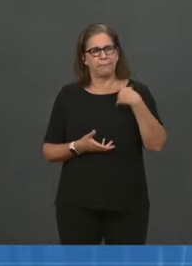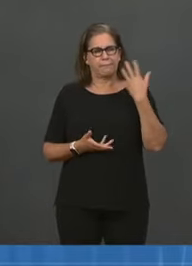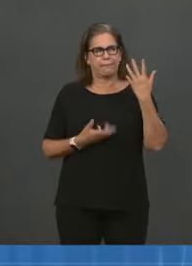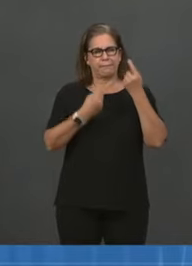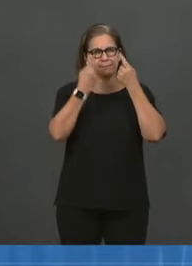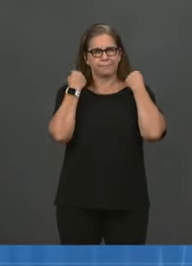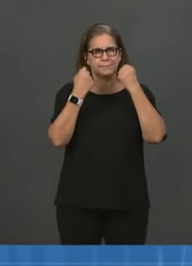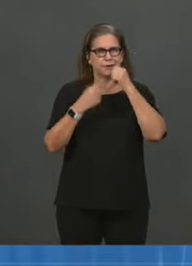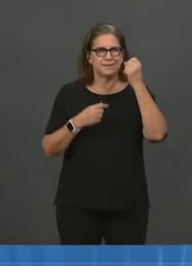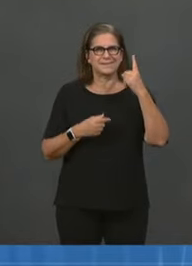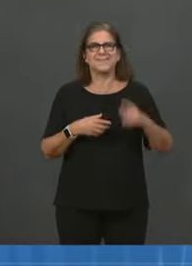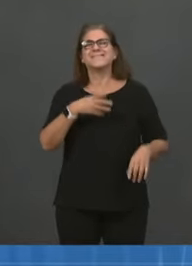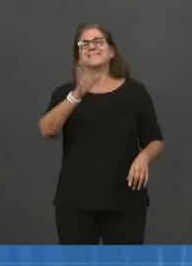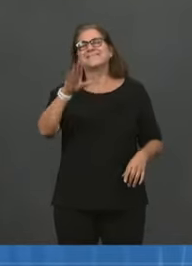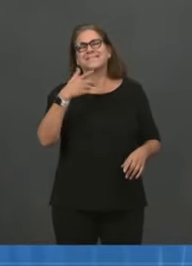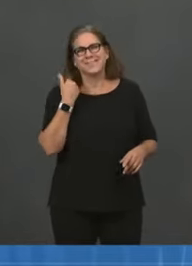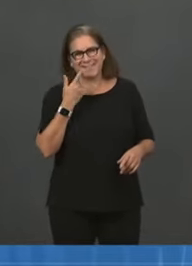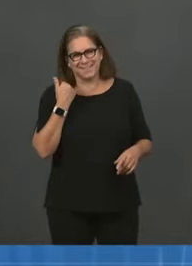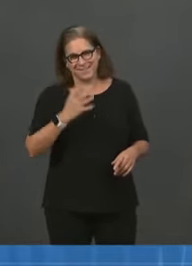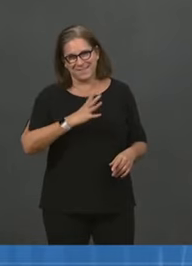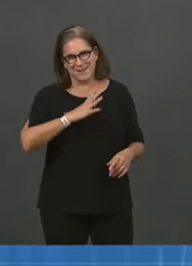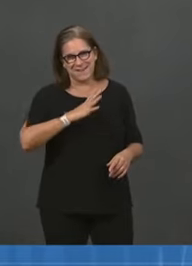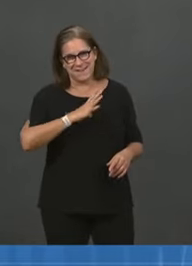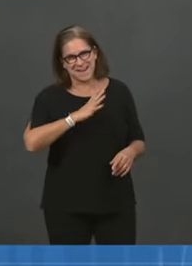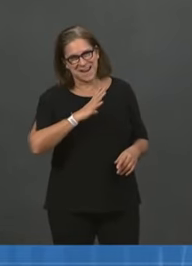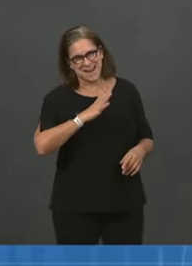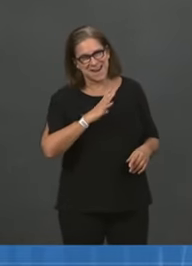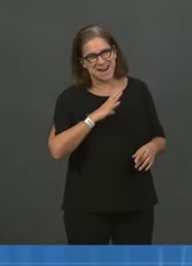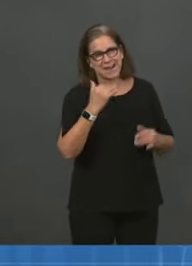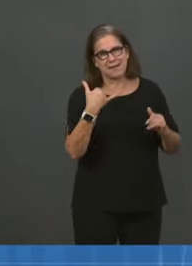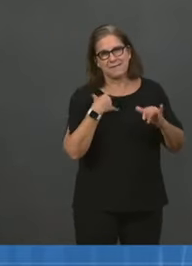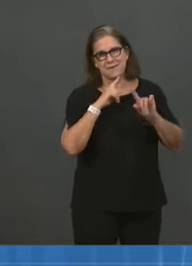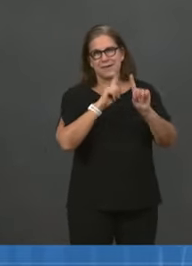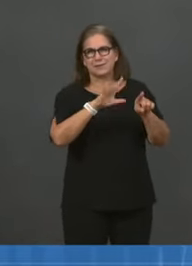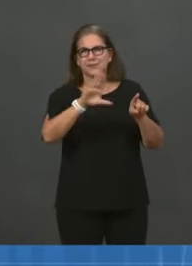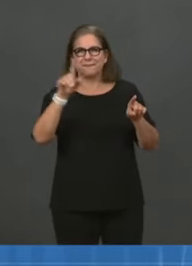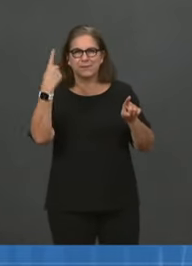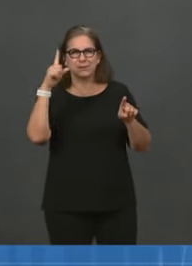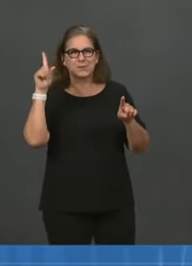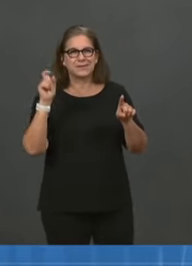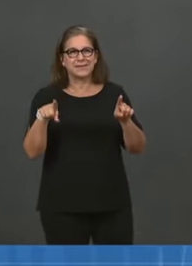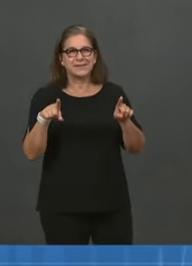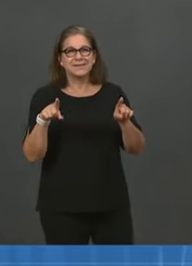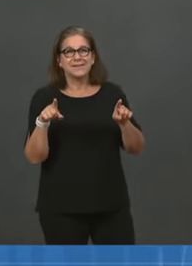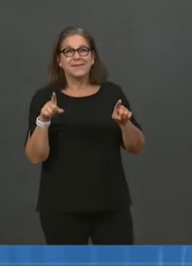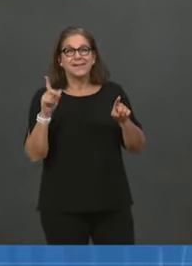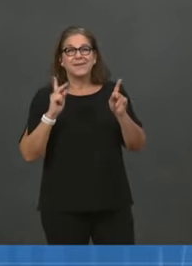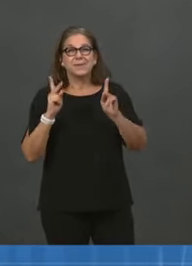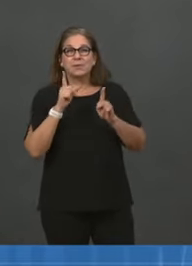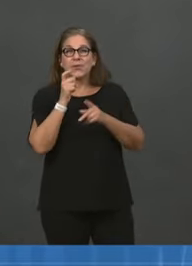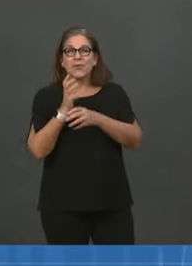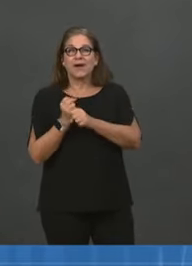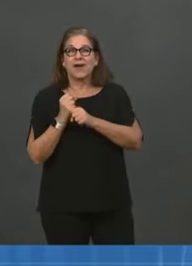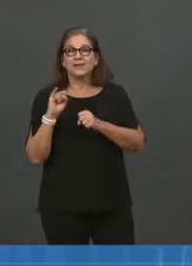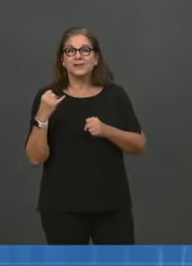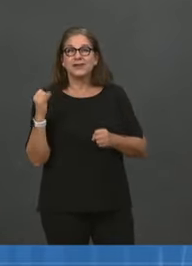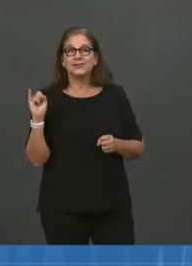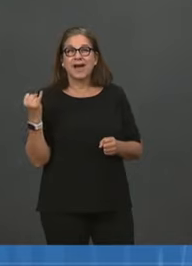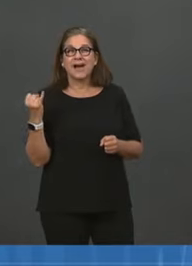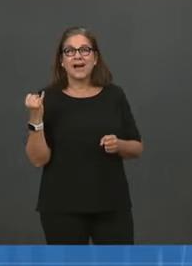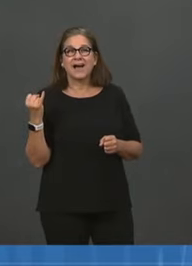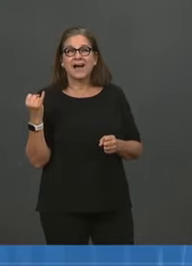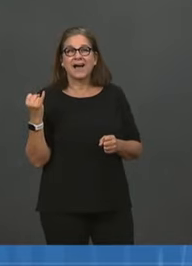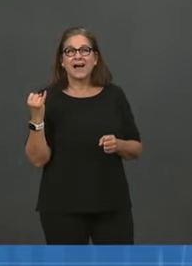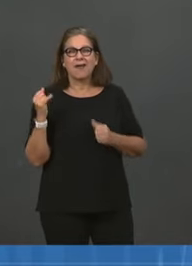Dr. Okay, so in terms of, for those who got J&J, everybody is eligible if you got your dose more than two